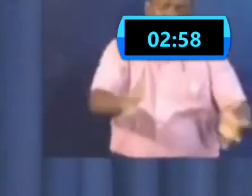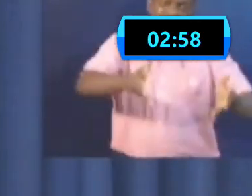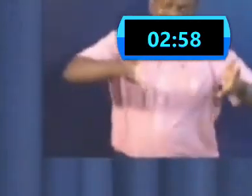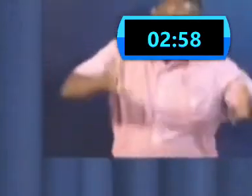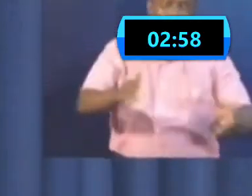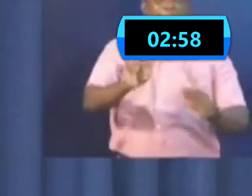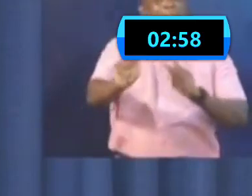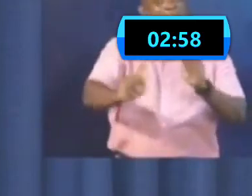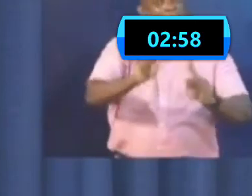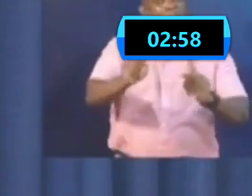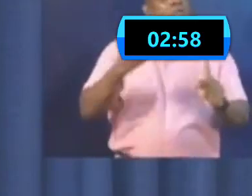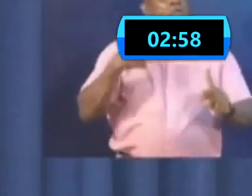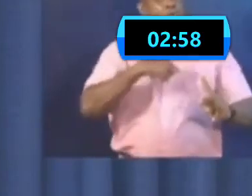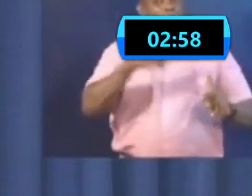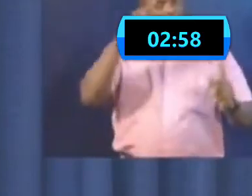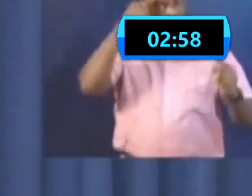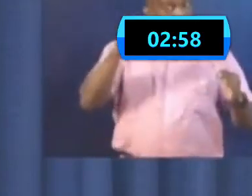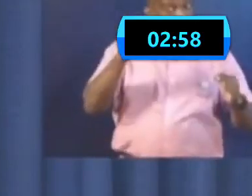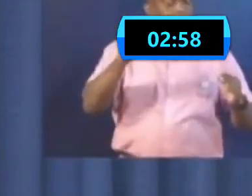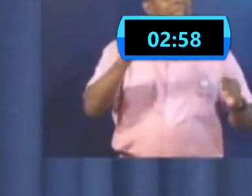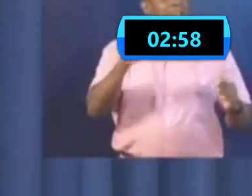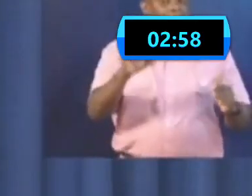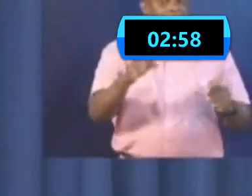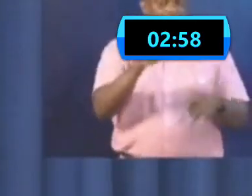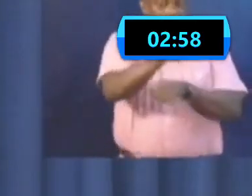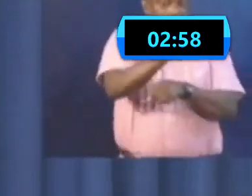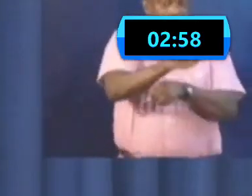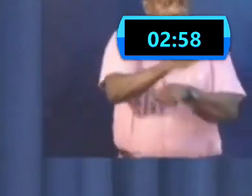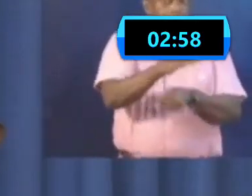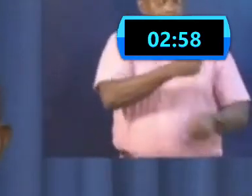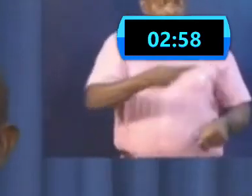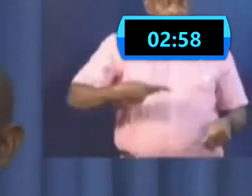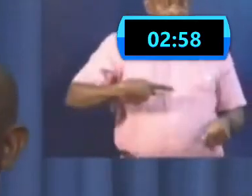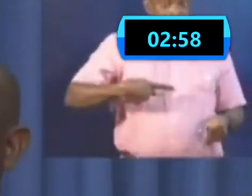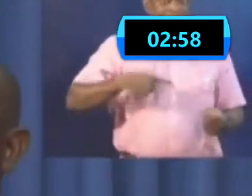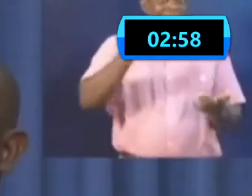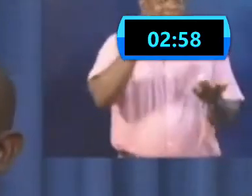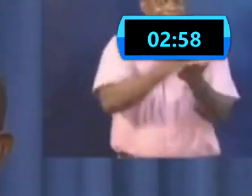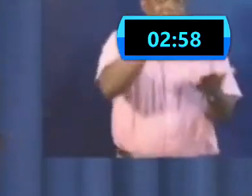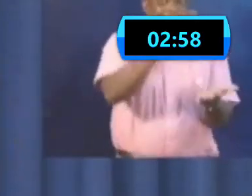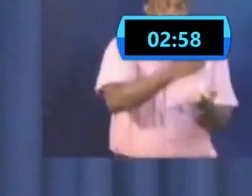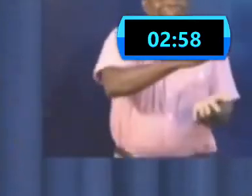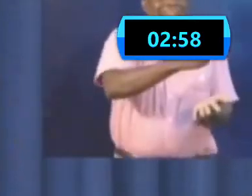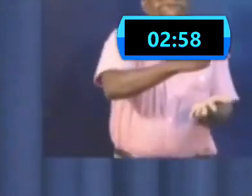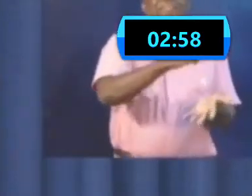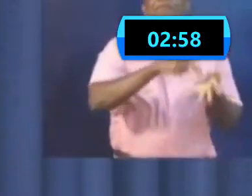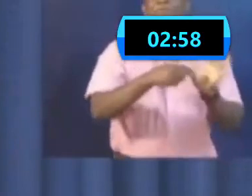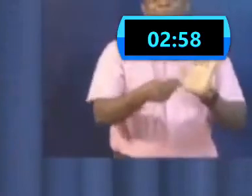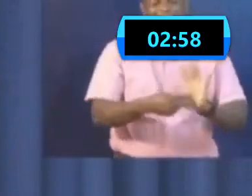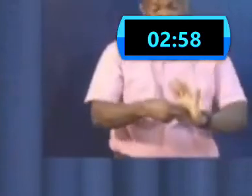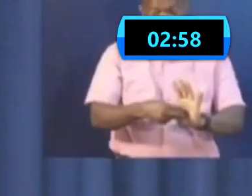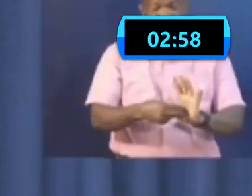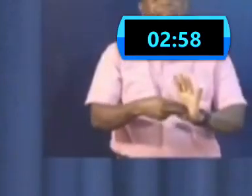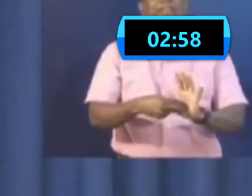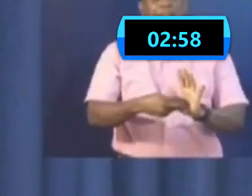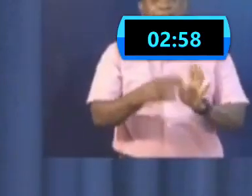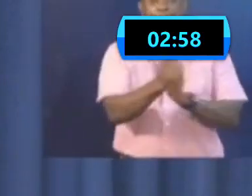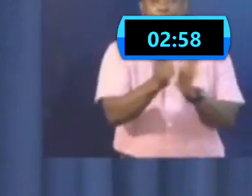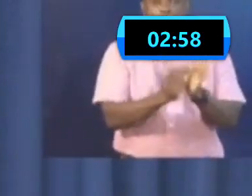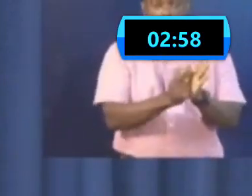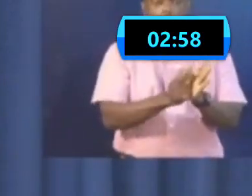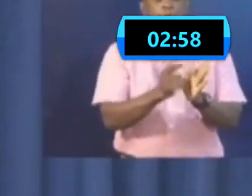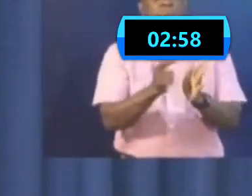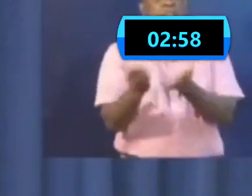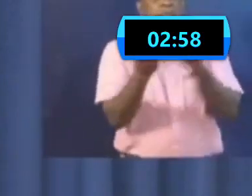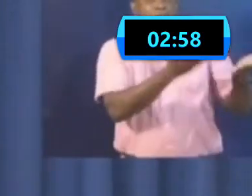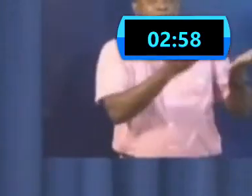Monday, because if it's passed in the parliament this evening, it will then go through its completion process of assent. And hopefully